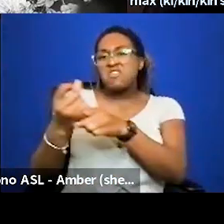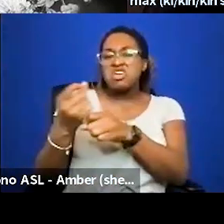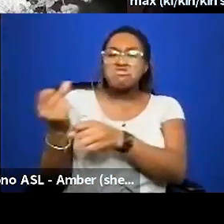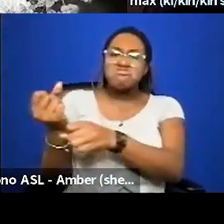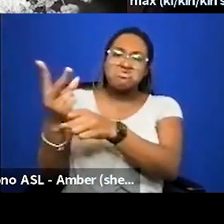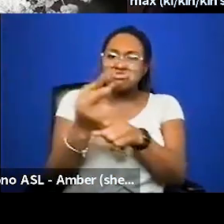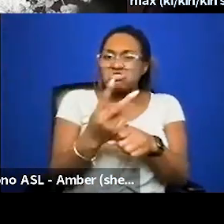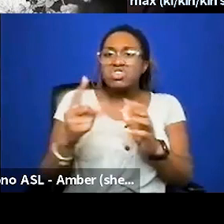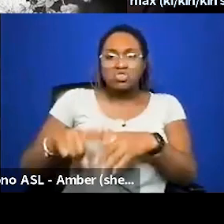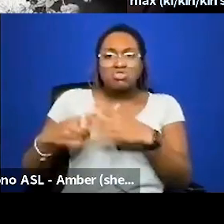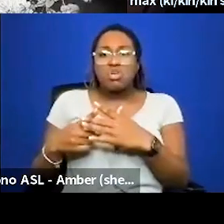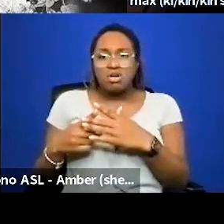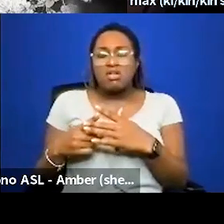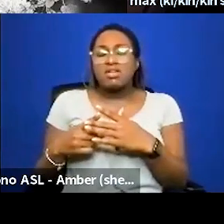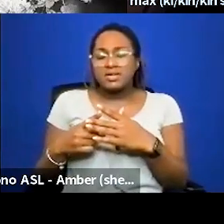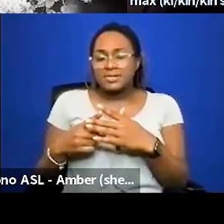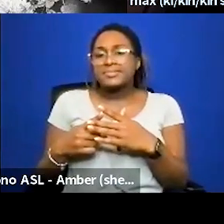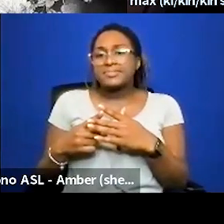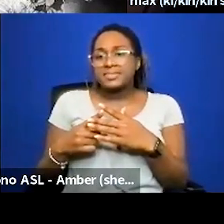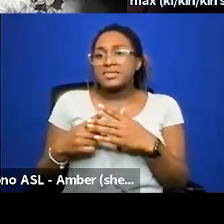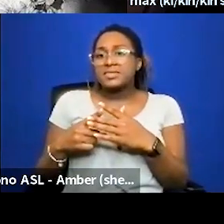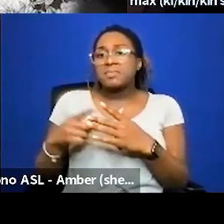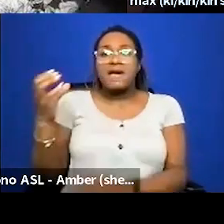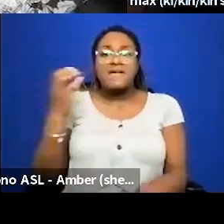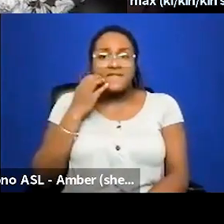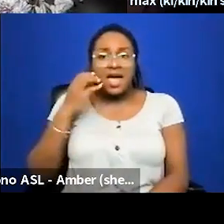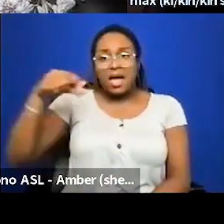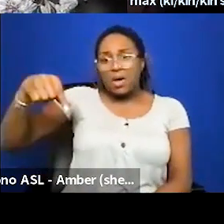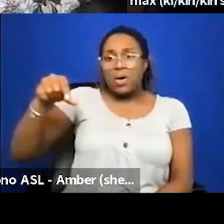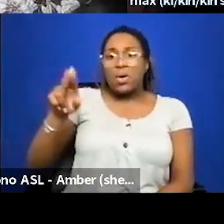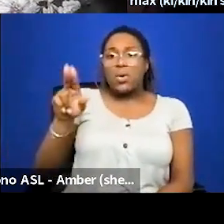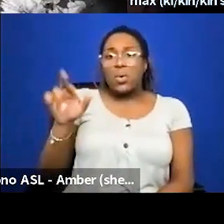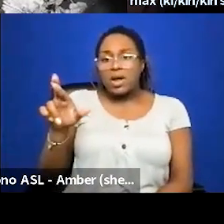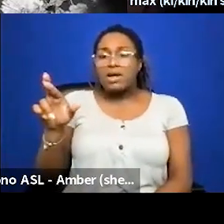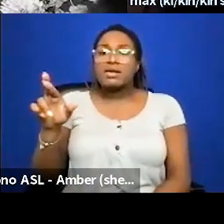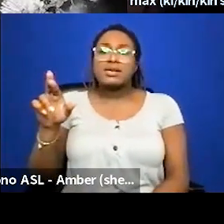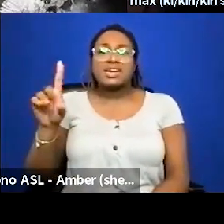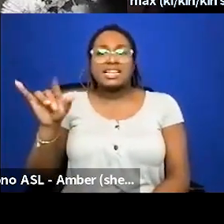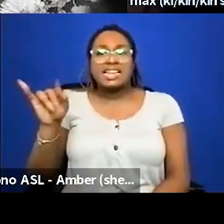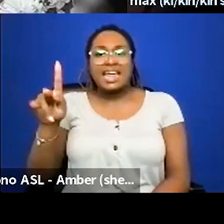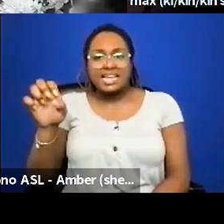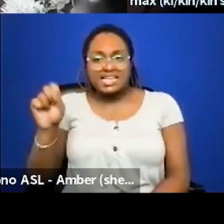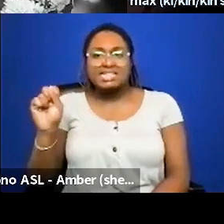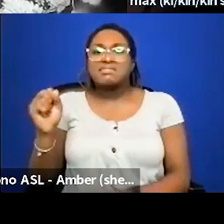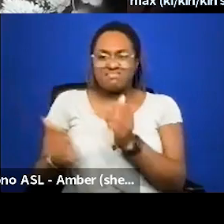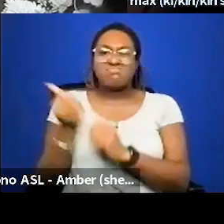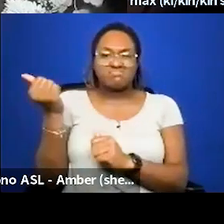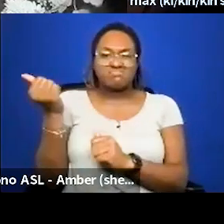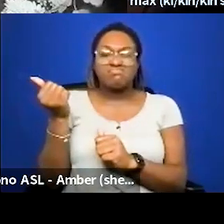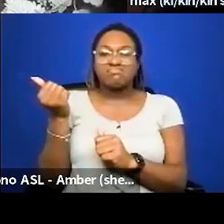it was started by um fat queers fat dykes i think mostly in um